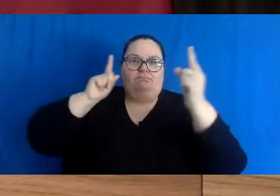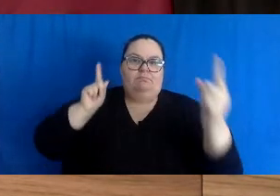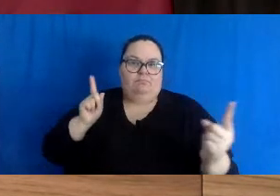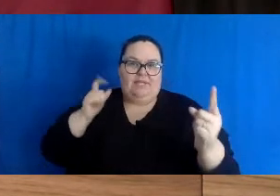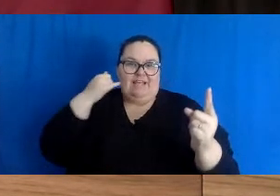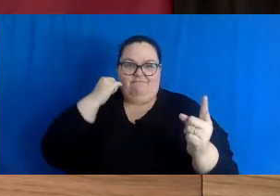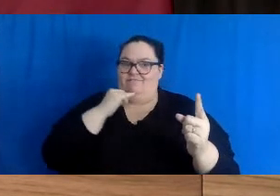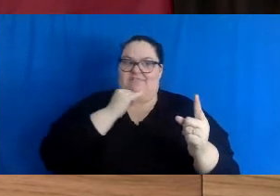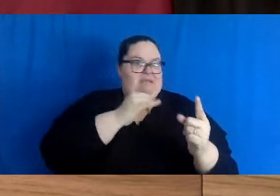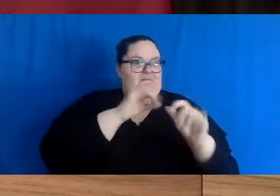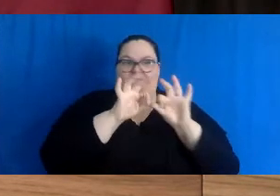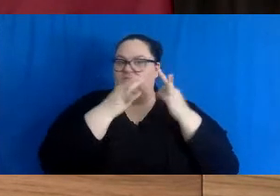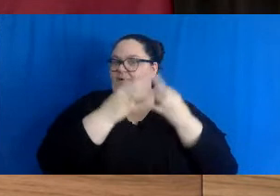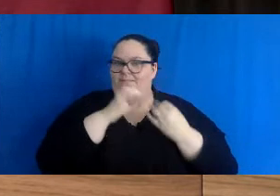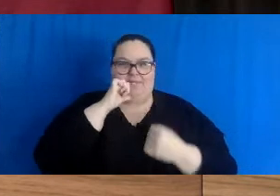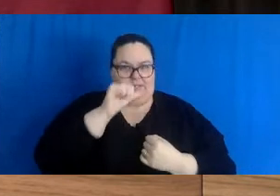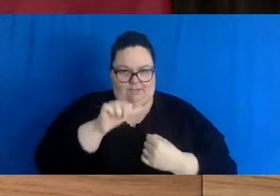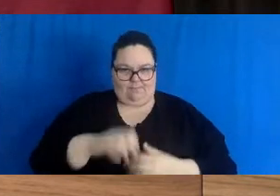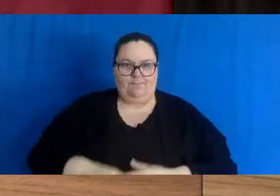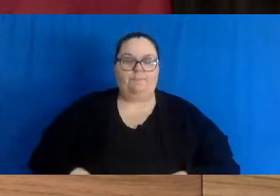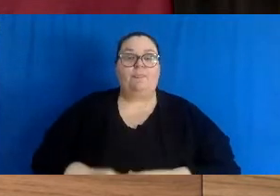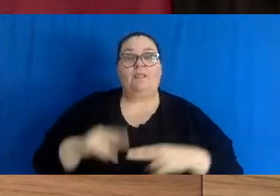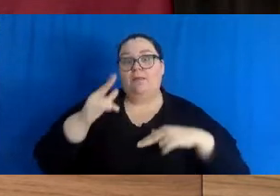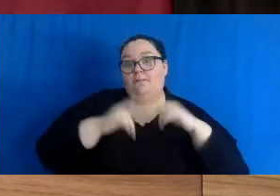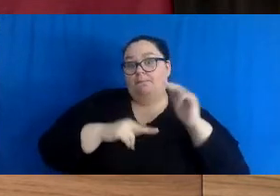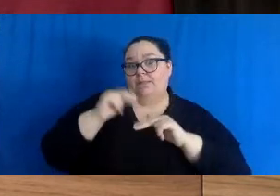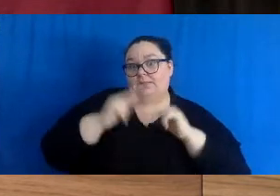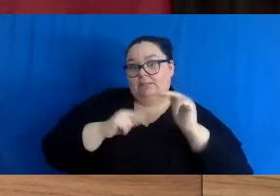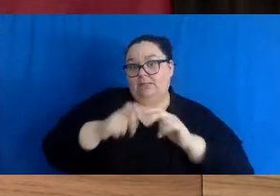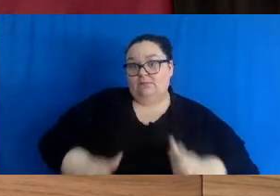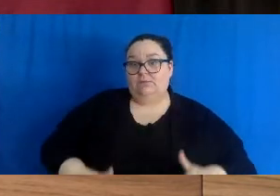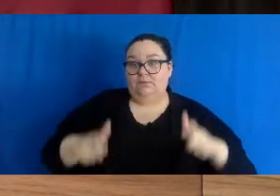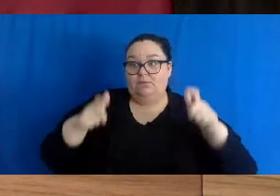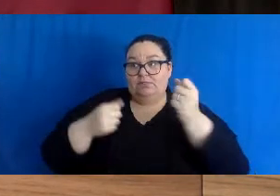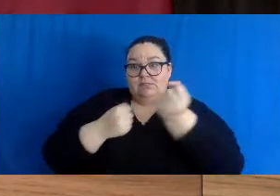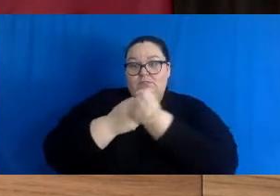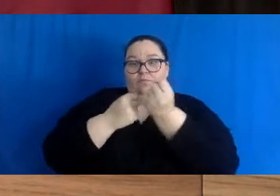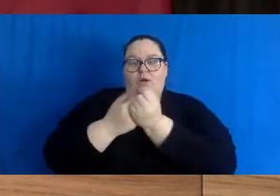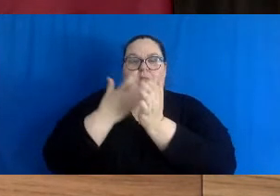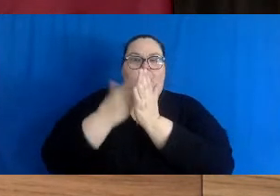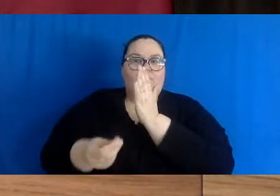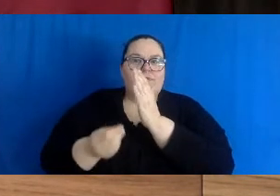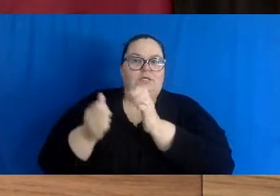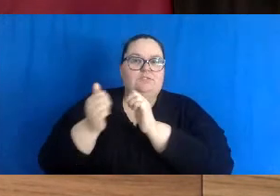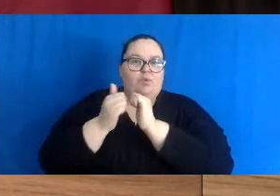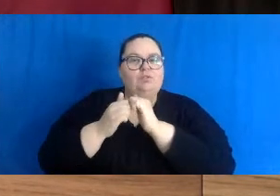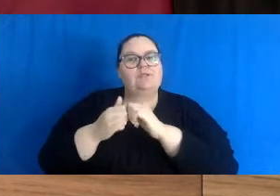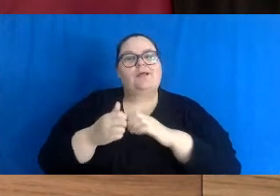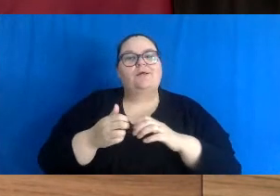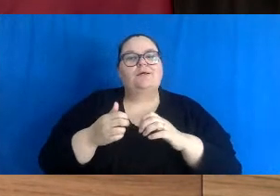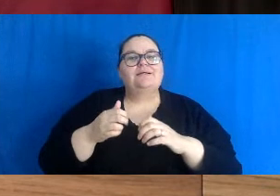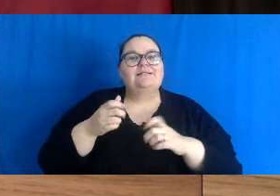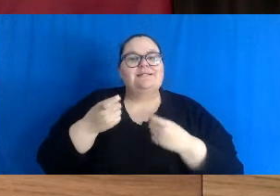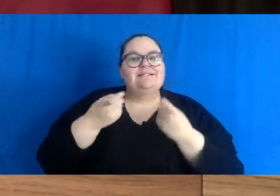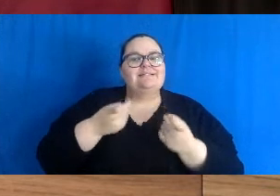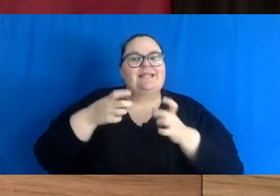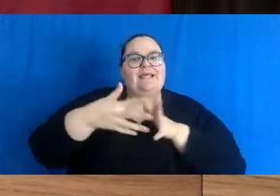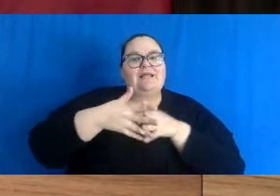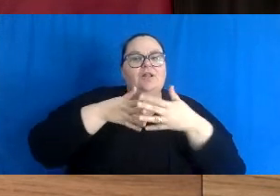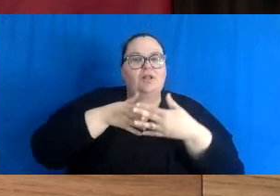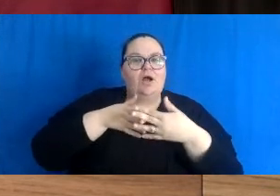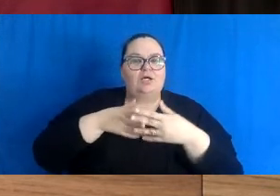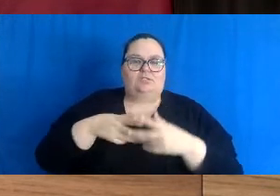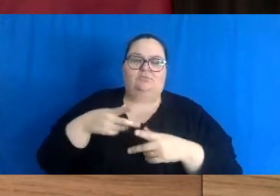of your bubble. Buildings that support outdoor sports, such as ski lodges and warm-up shelters, may only remain at